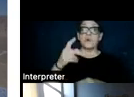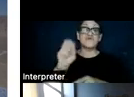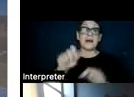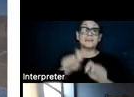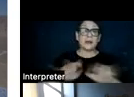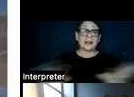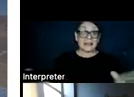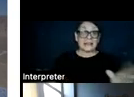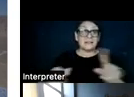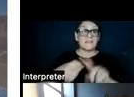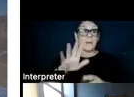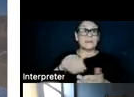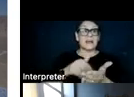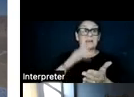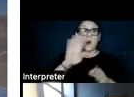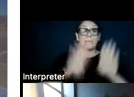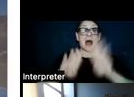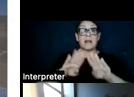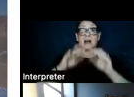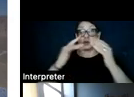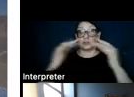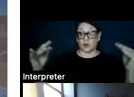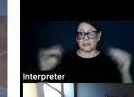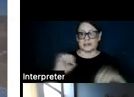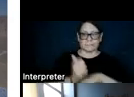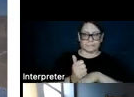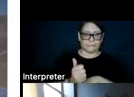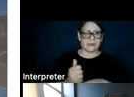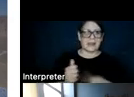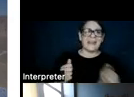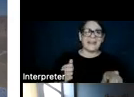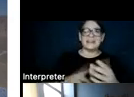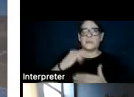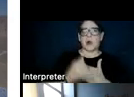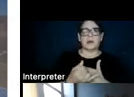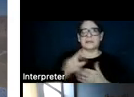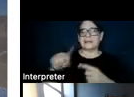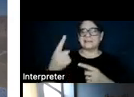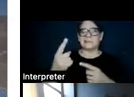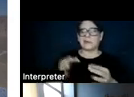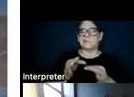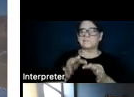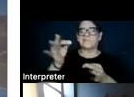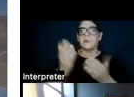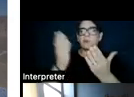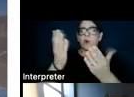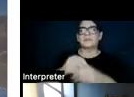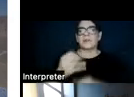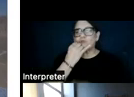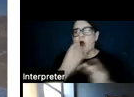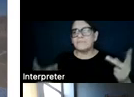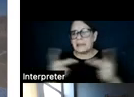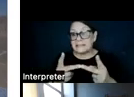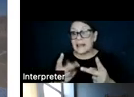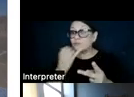Biological Diversity puts it very frankly. This project is just simply proposed in the wrong place and the wrong